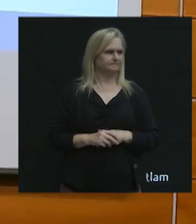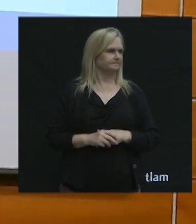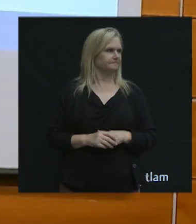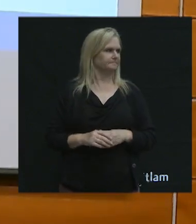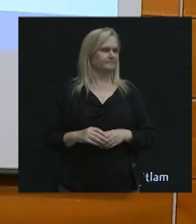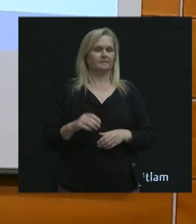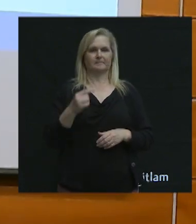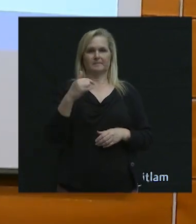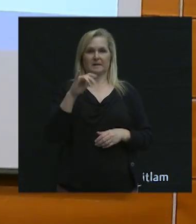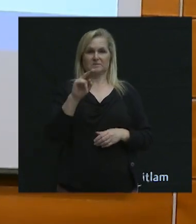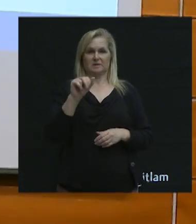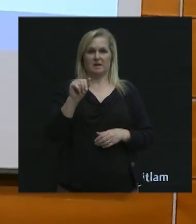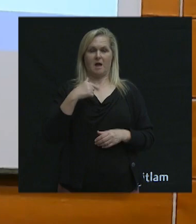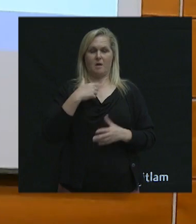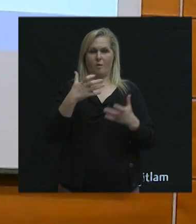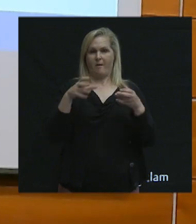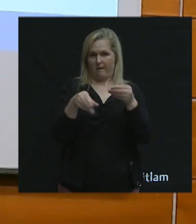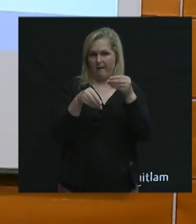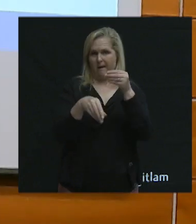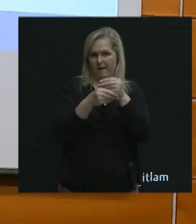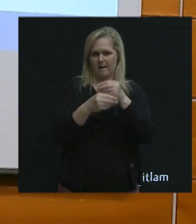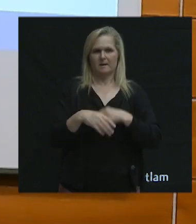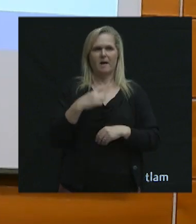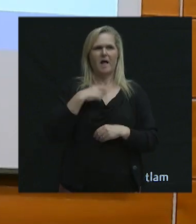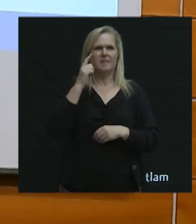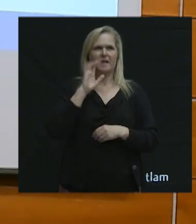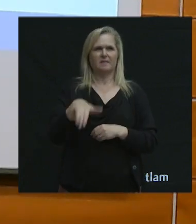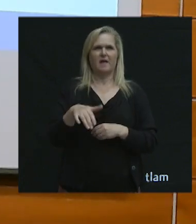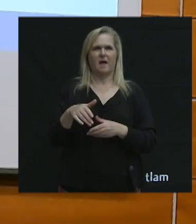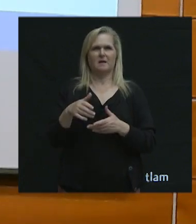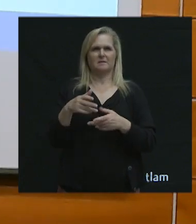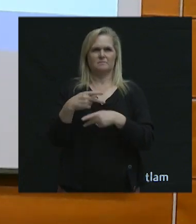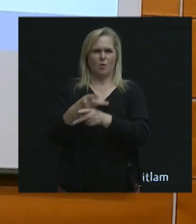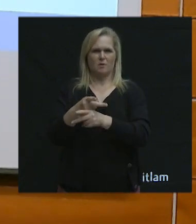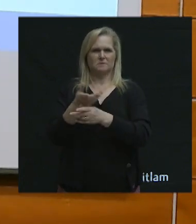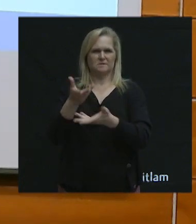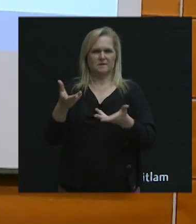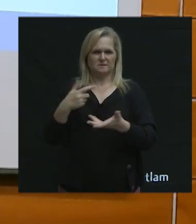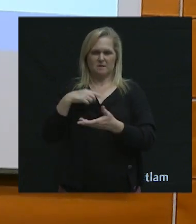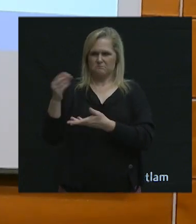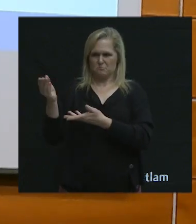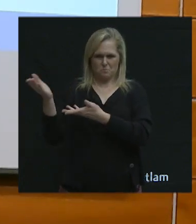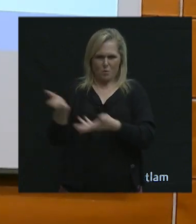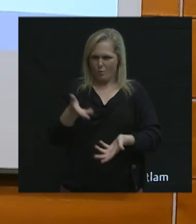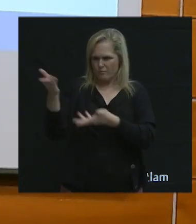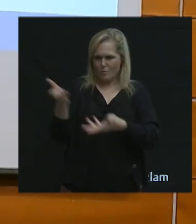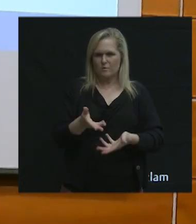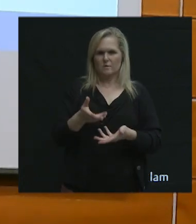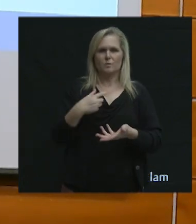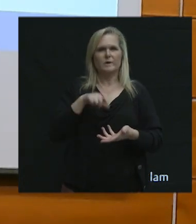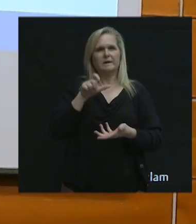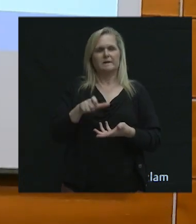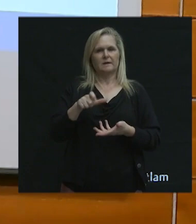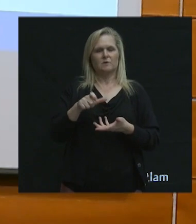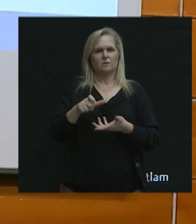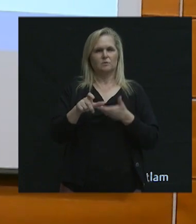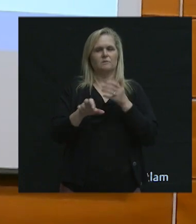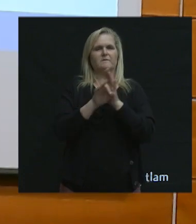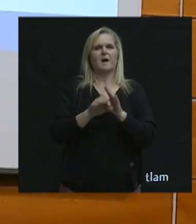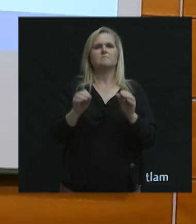If I may add, I think moving goods, that's an area where we need to find more efficiency,